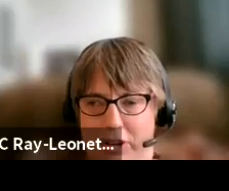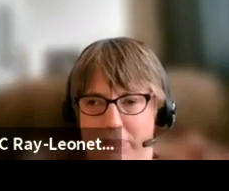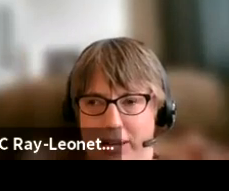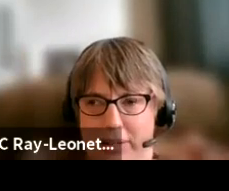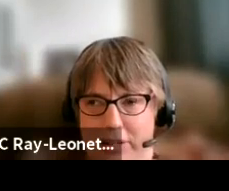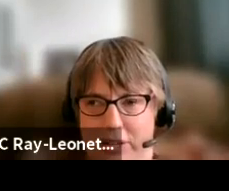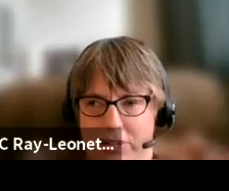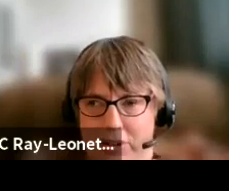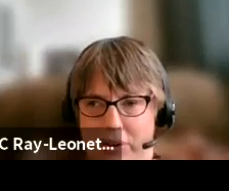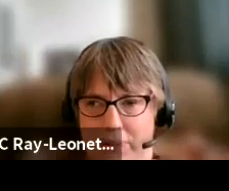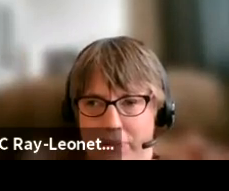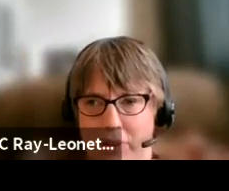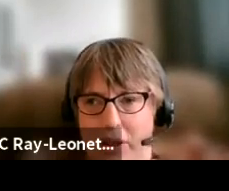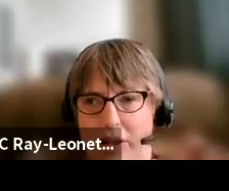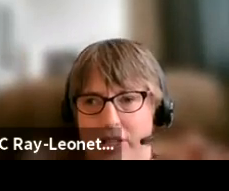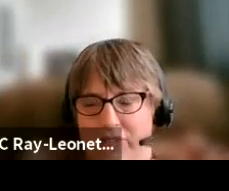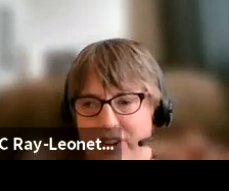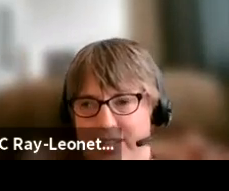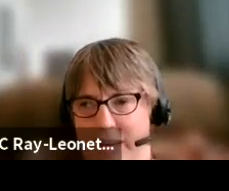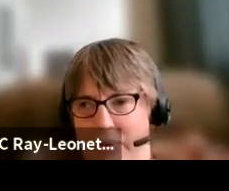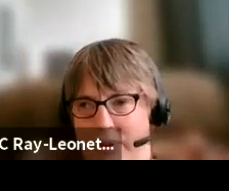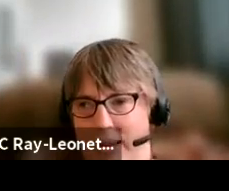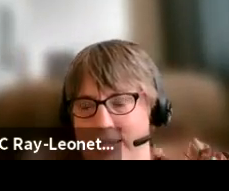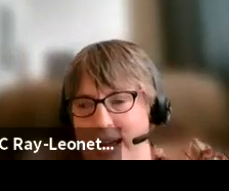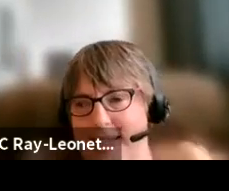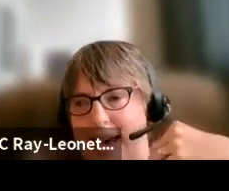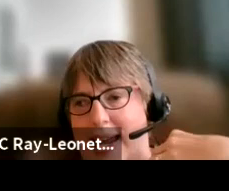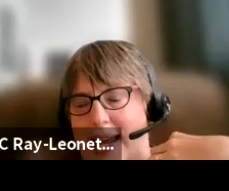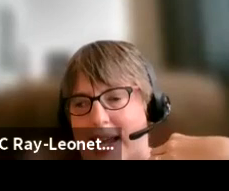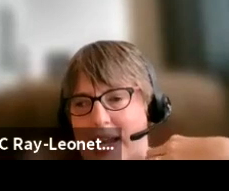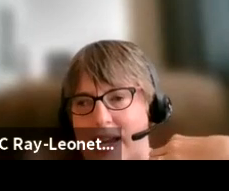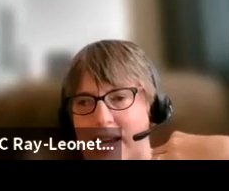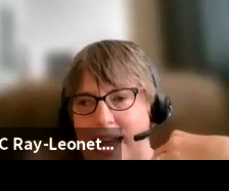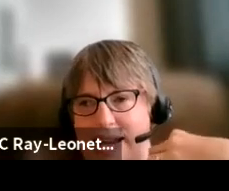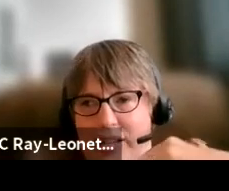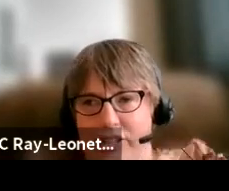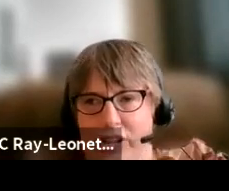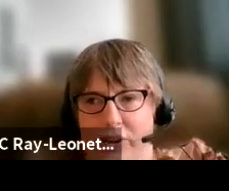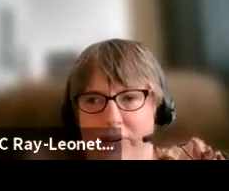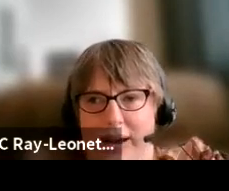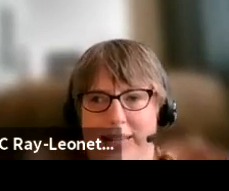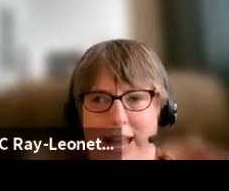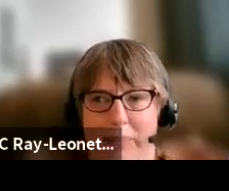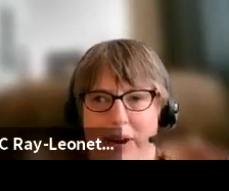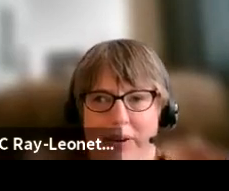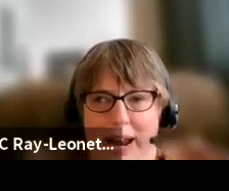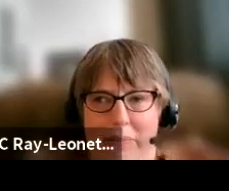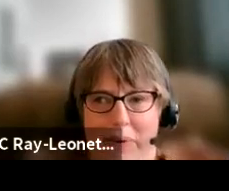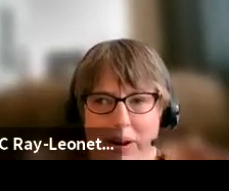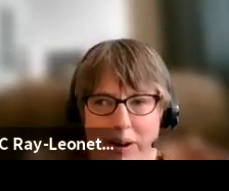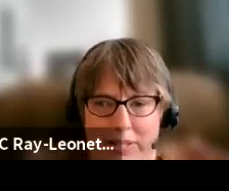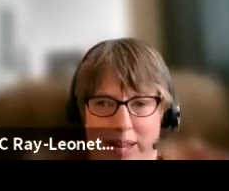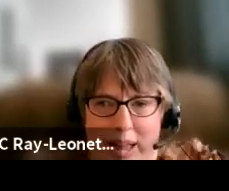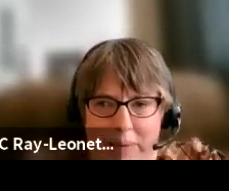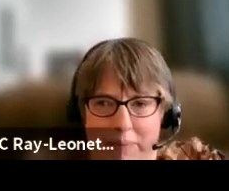presumed institutional? So, for example, is that setting connected to a day program